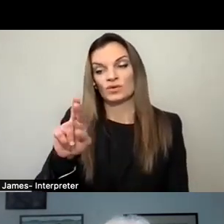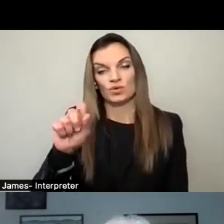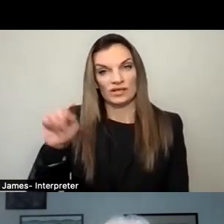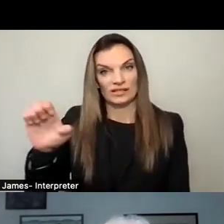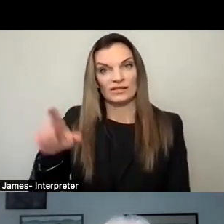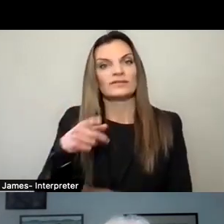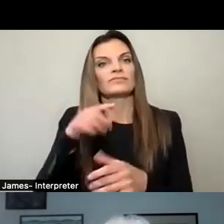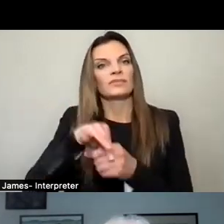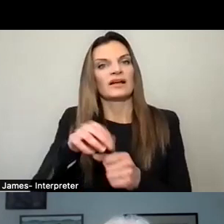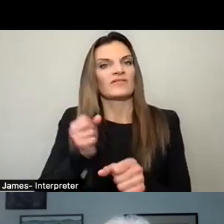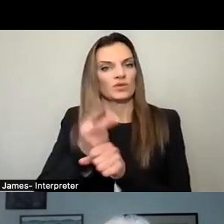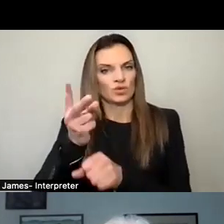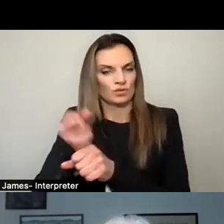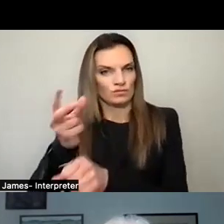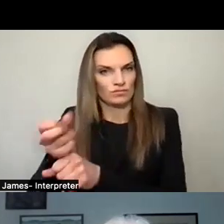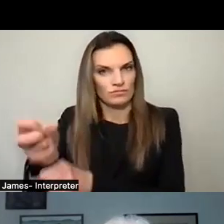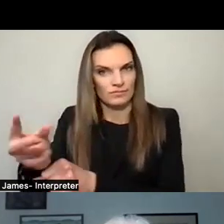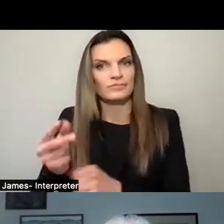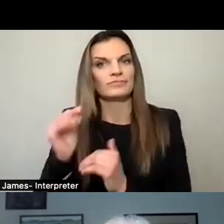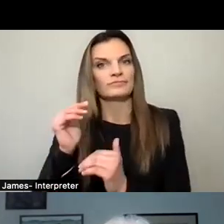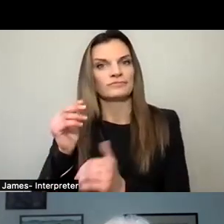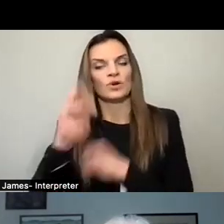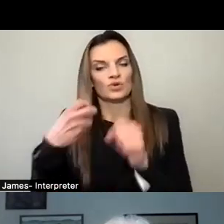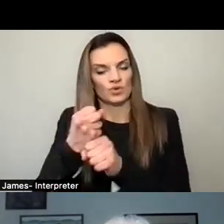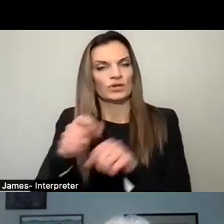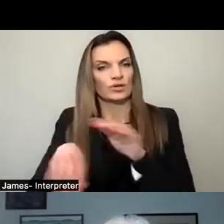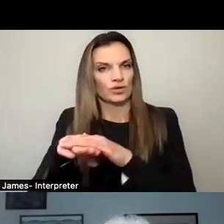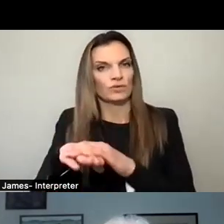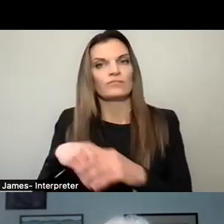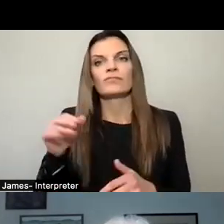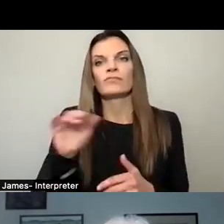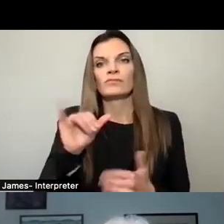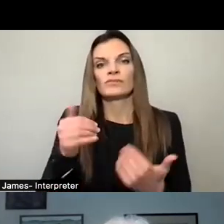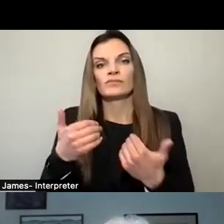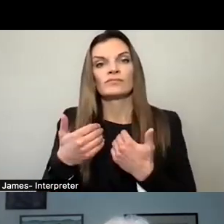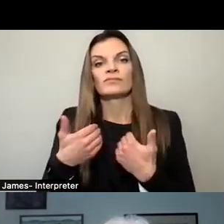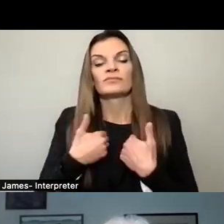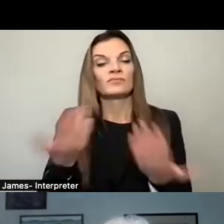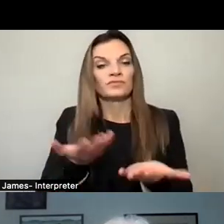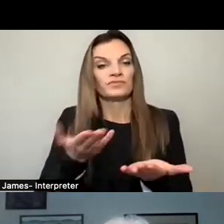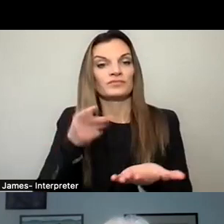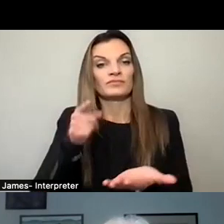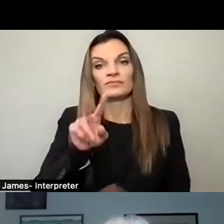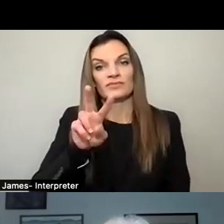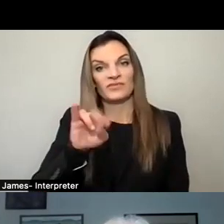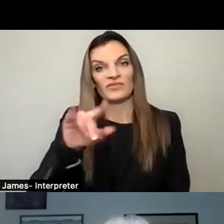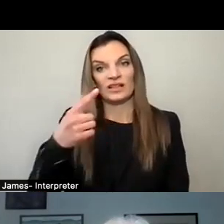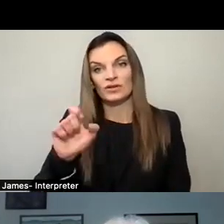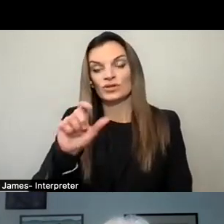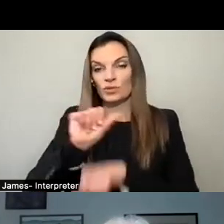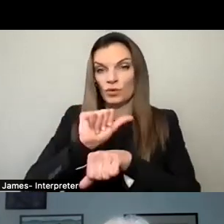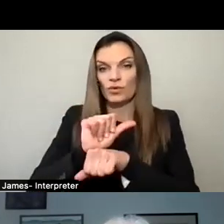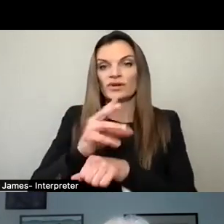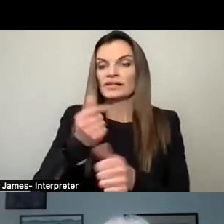two-year term. So we have continuity in that manner. But we also have a long-standing set of village employees and department